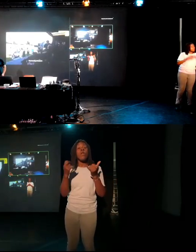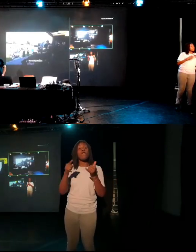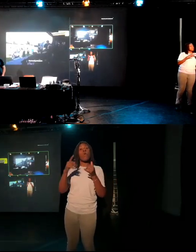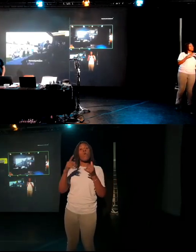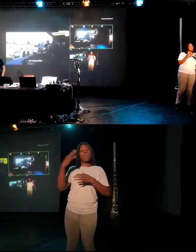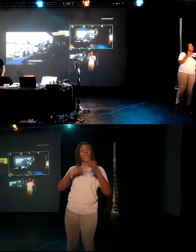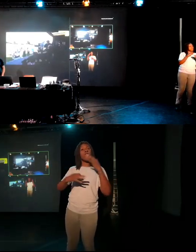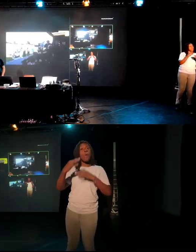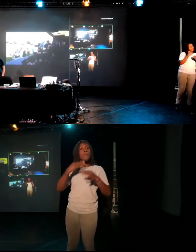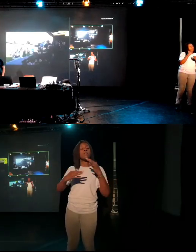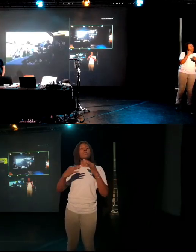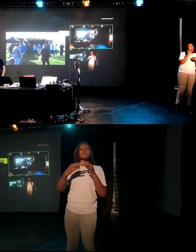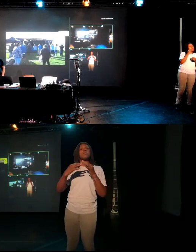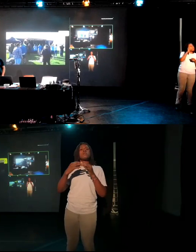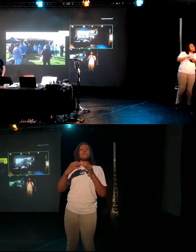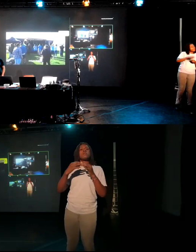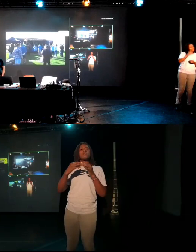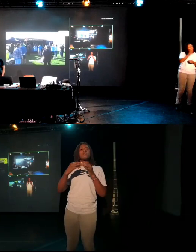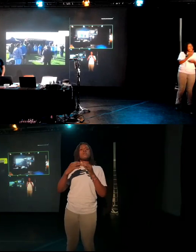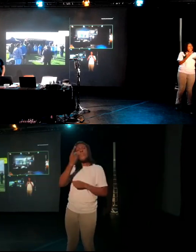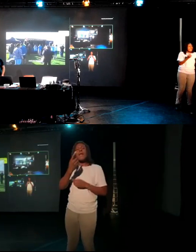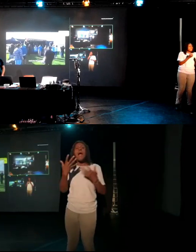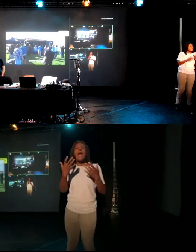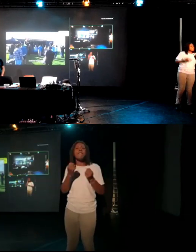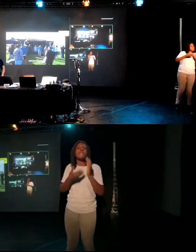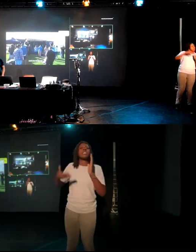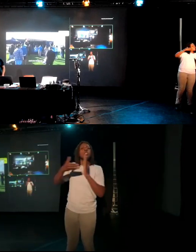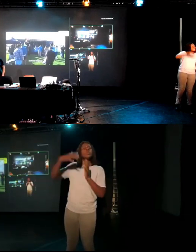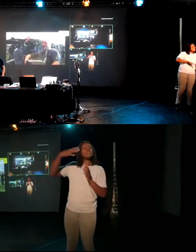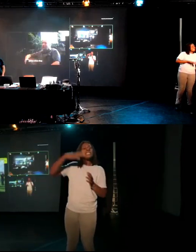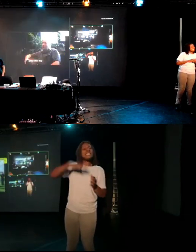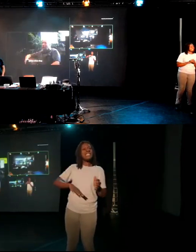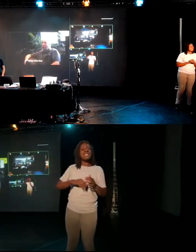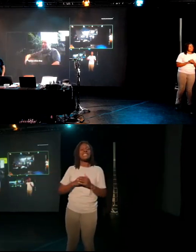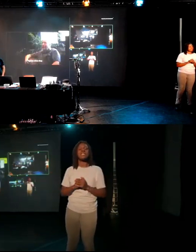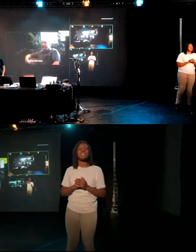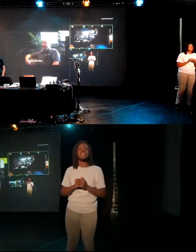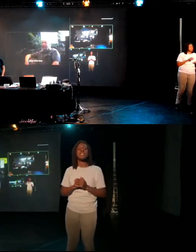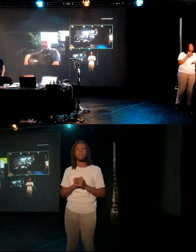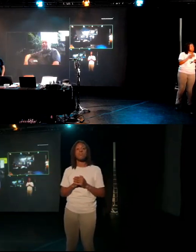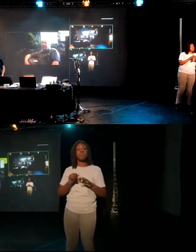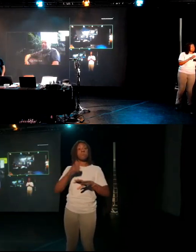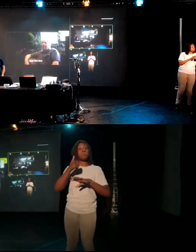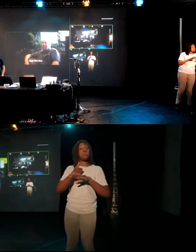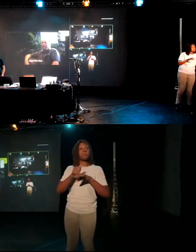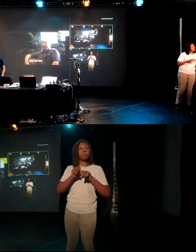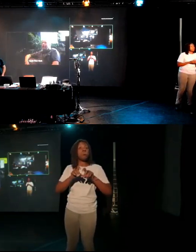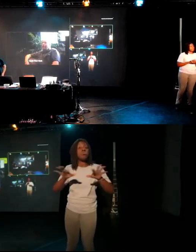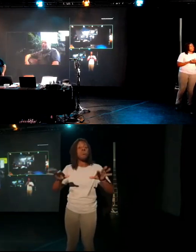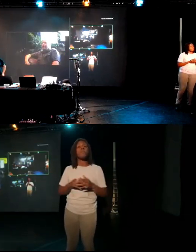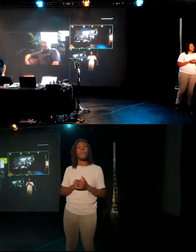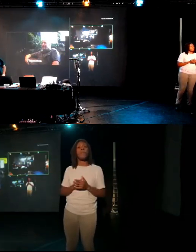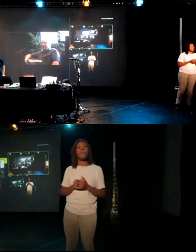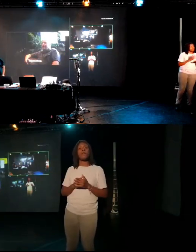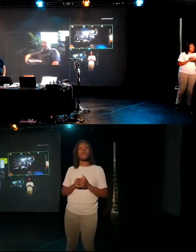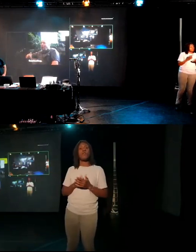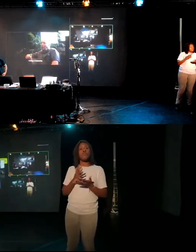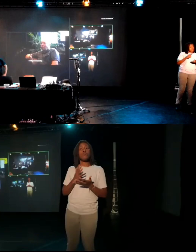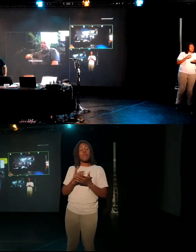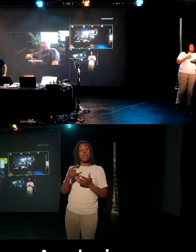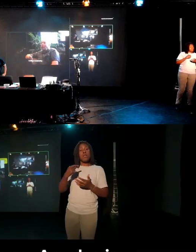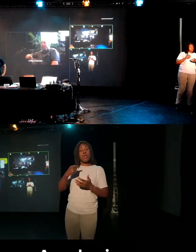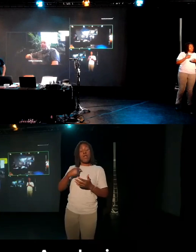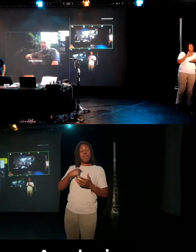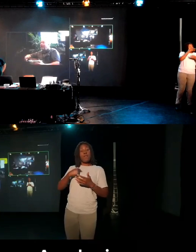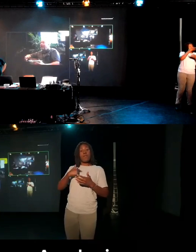people with additional needs. How they've actually got to where they are, I just find that fascinating. I will go away feeling